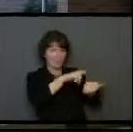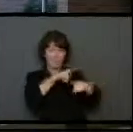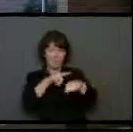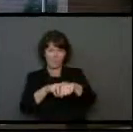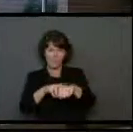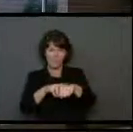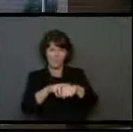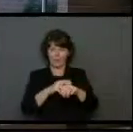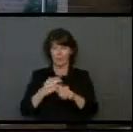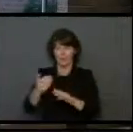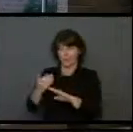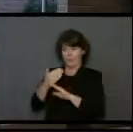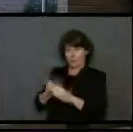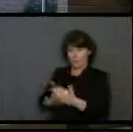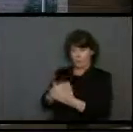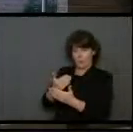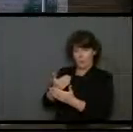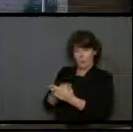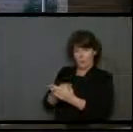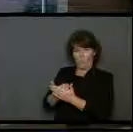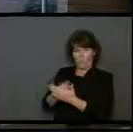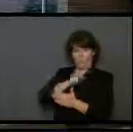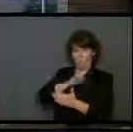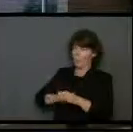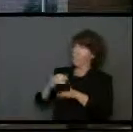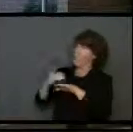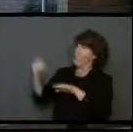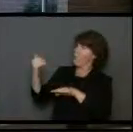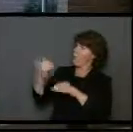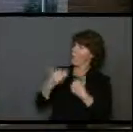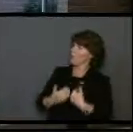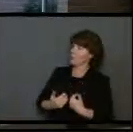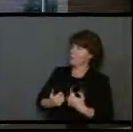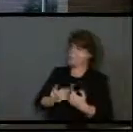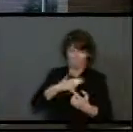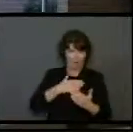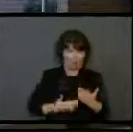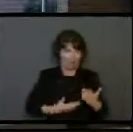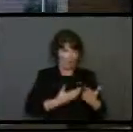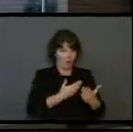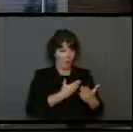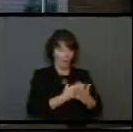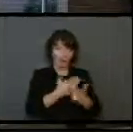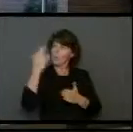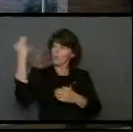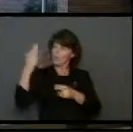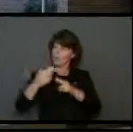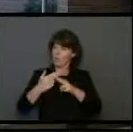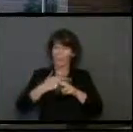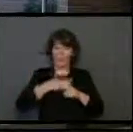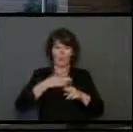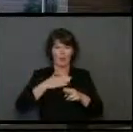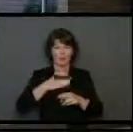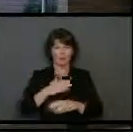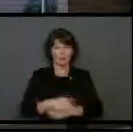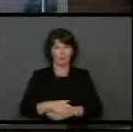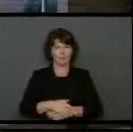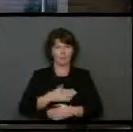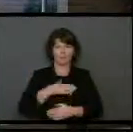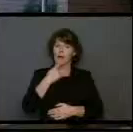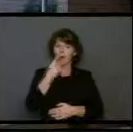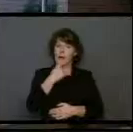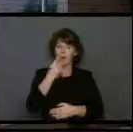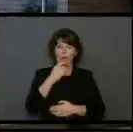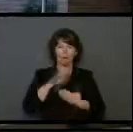Before I was born, the Lord called me. From my birth he has made mention of my name. He made my mouth